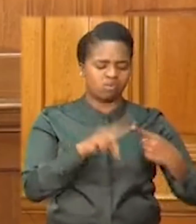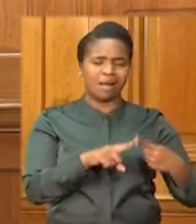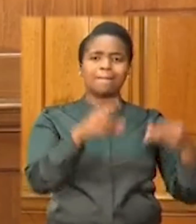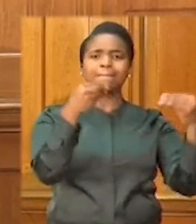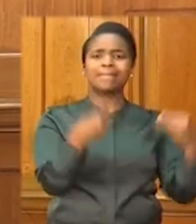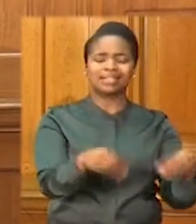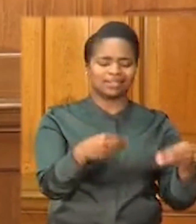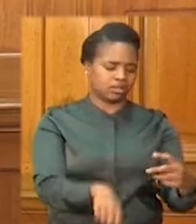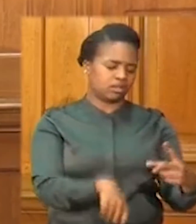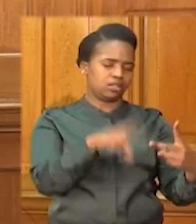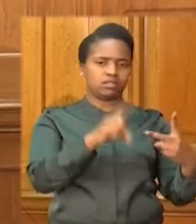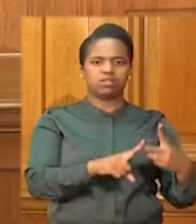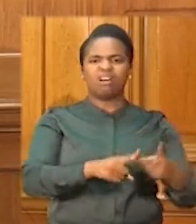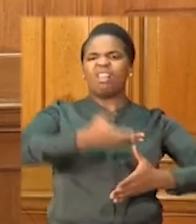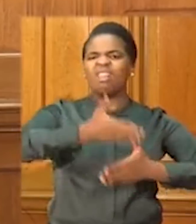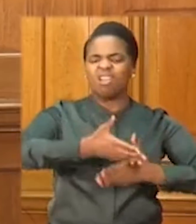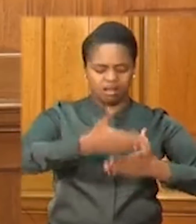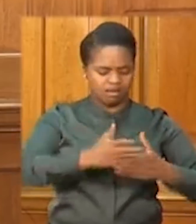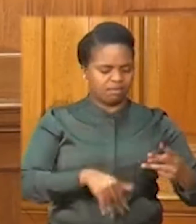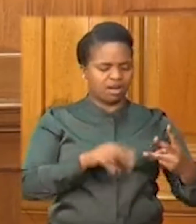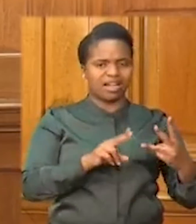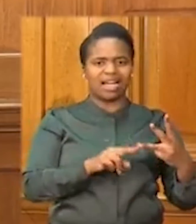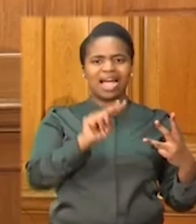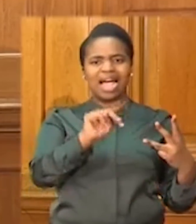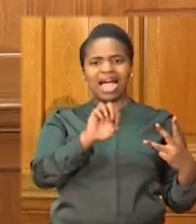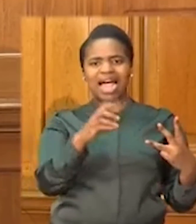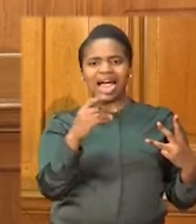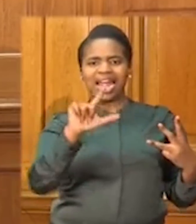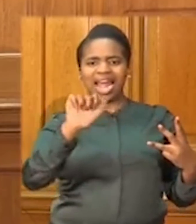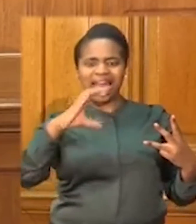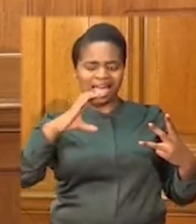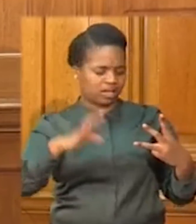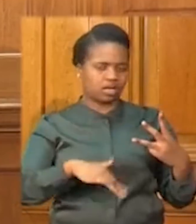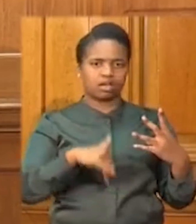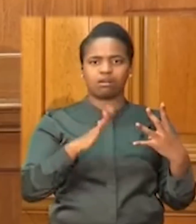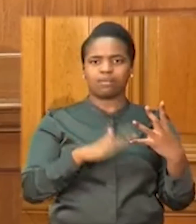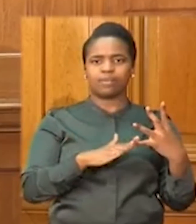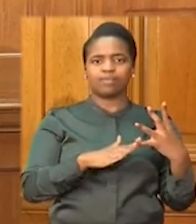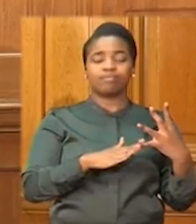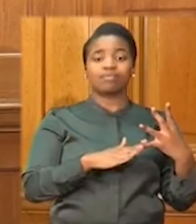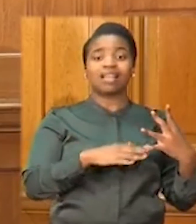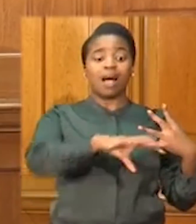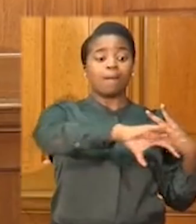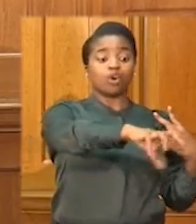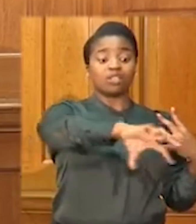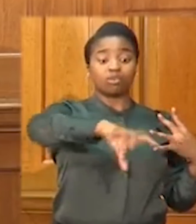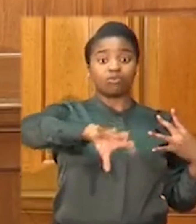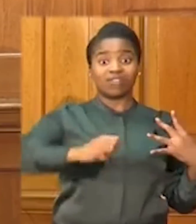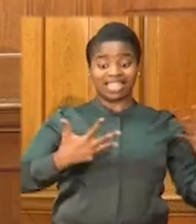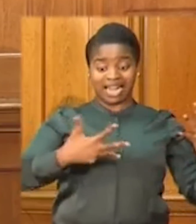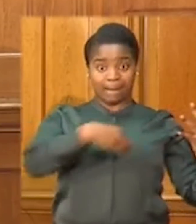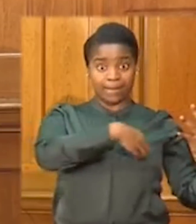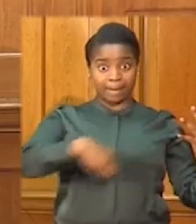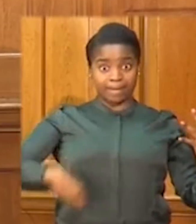and community constituency in NEDLAC. We have met with our premiers, MECs, and metro